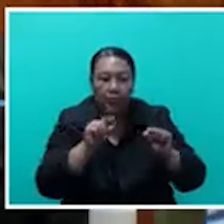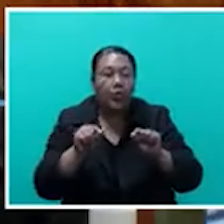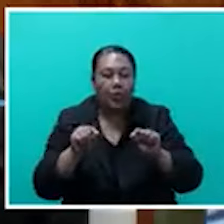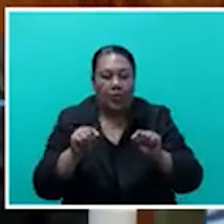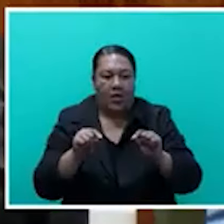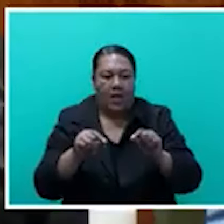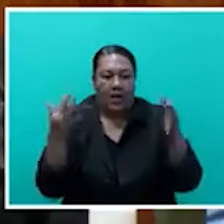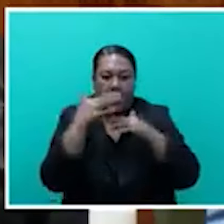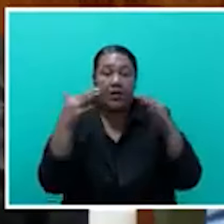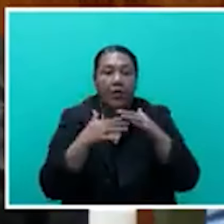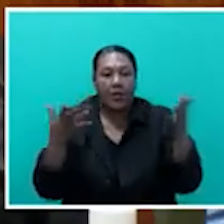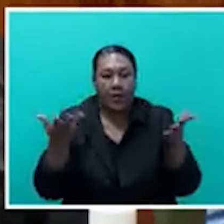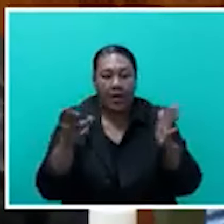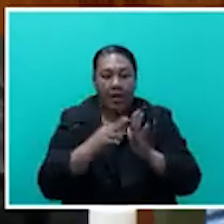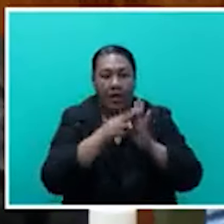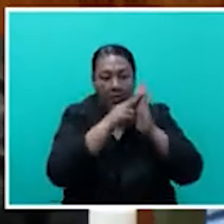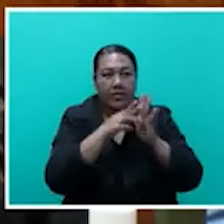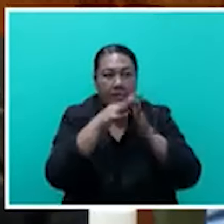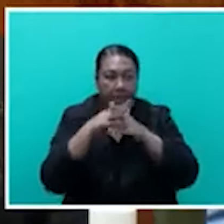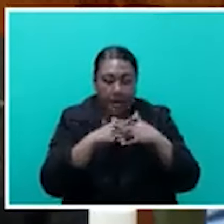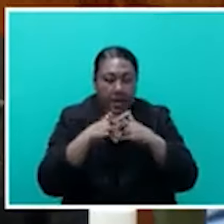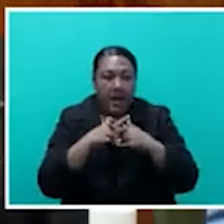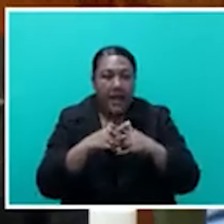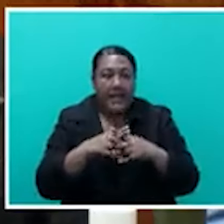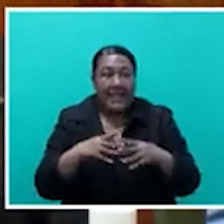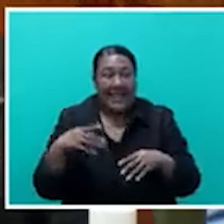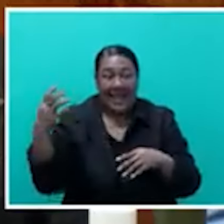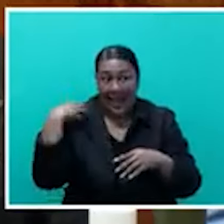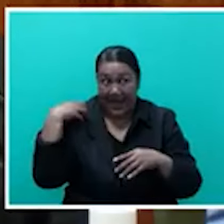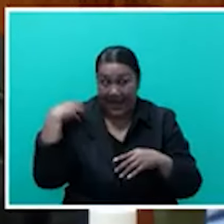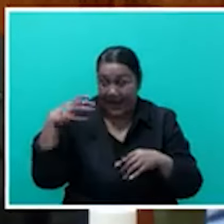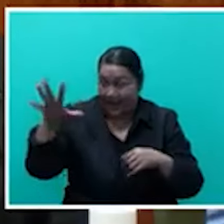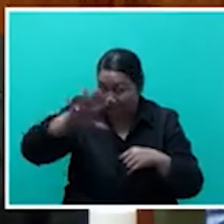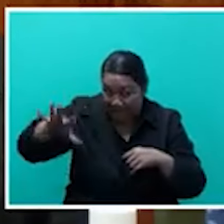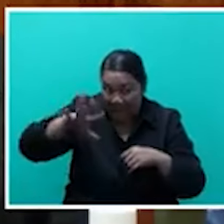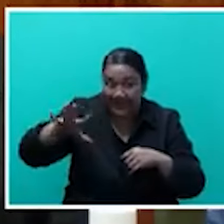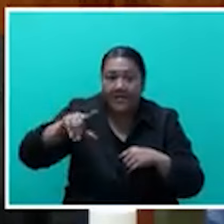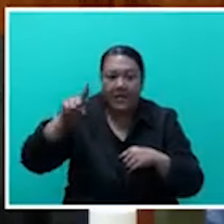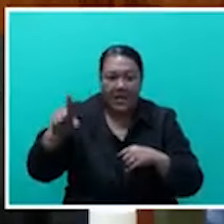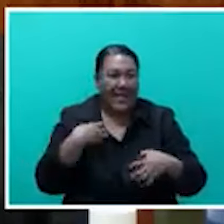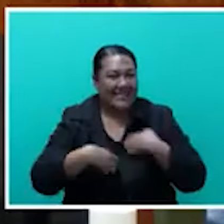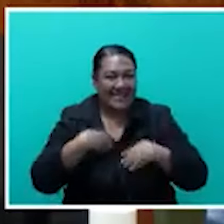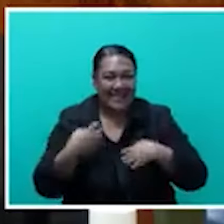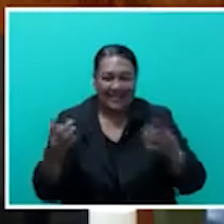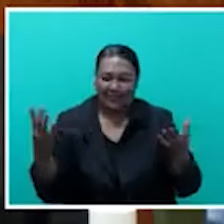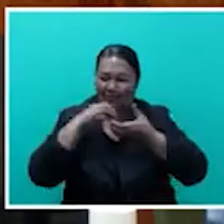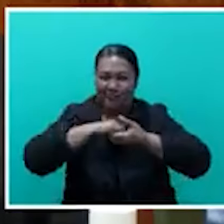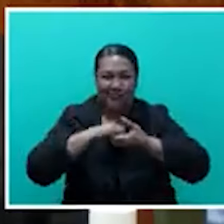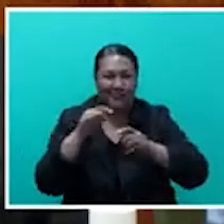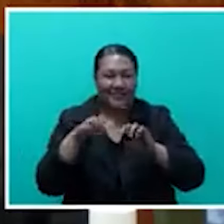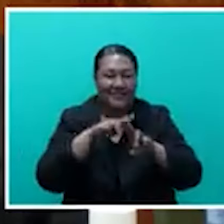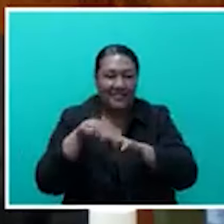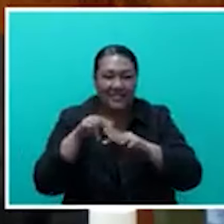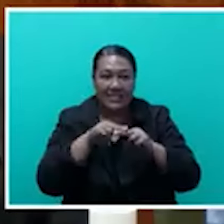The Canadian opportunity, sir, is quite exciting, particularly when it has the same demographics